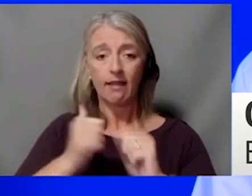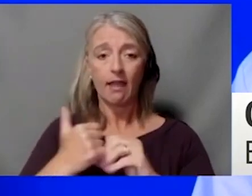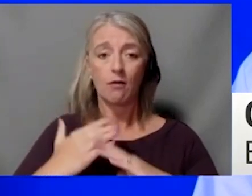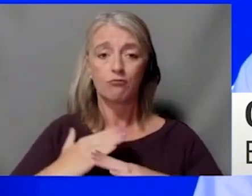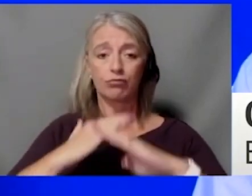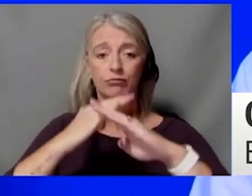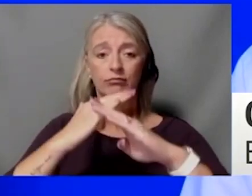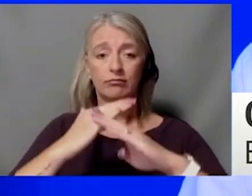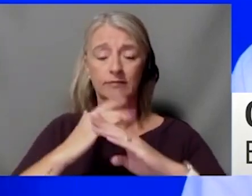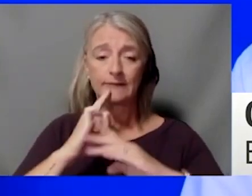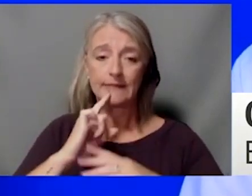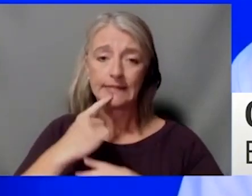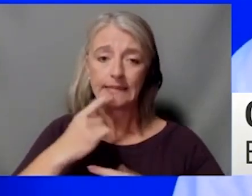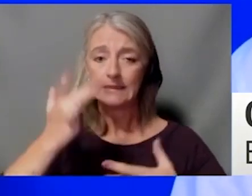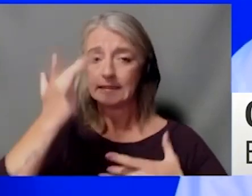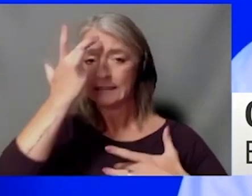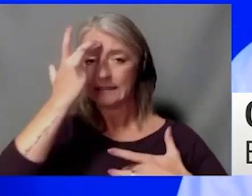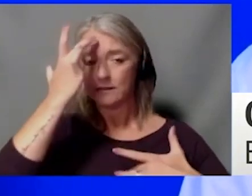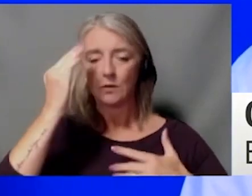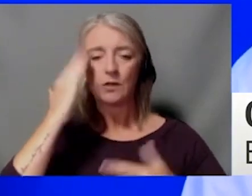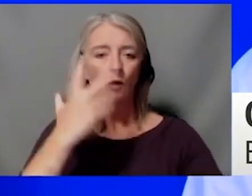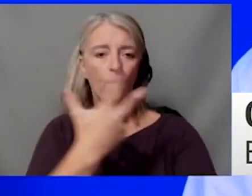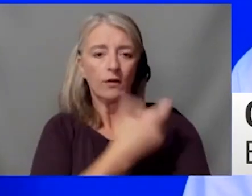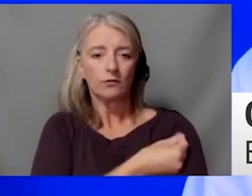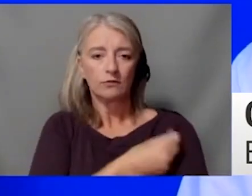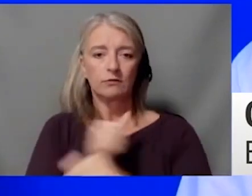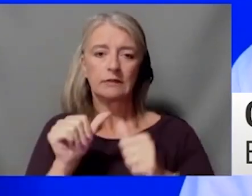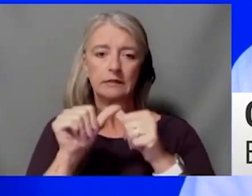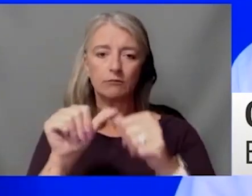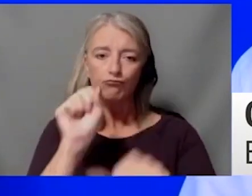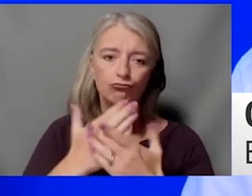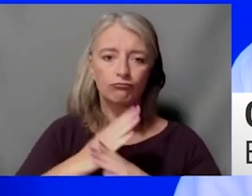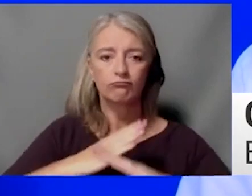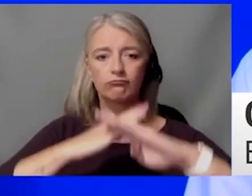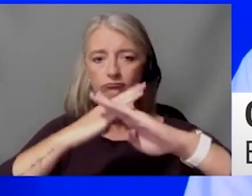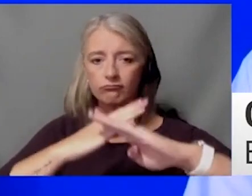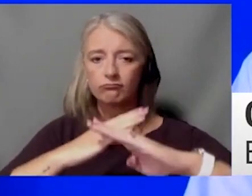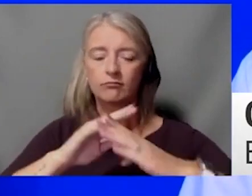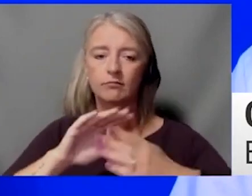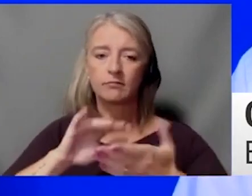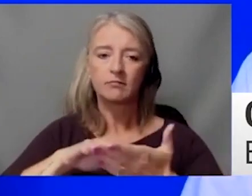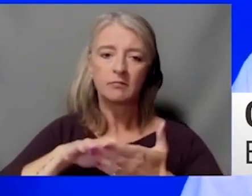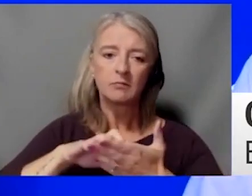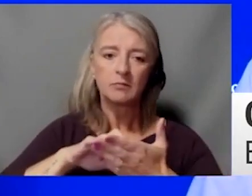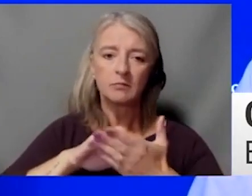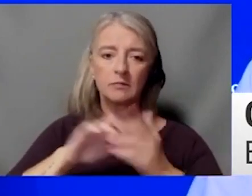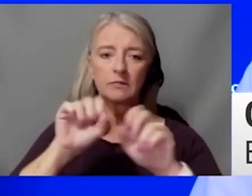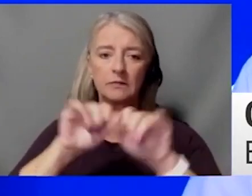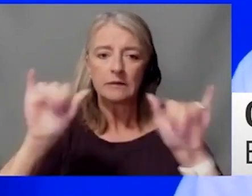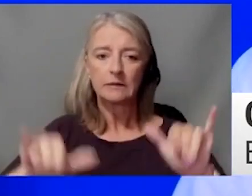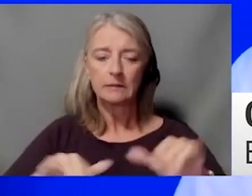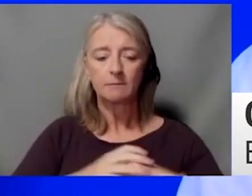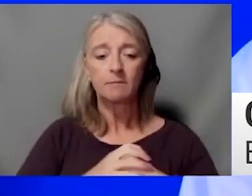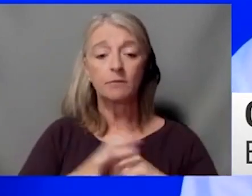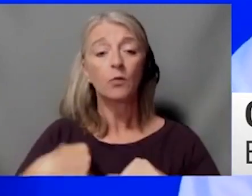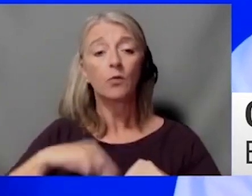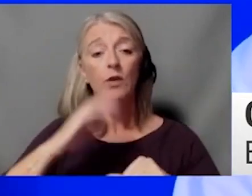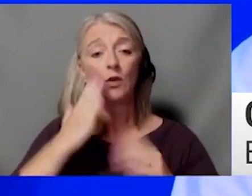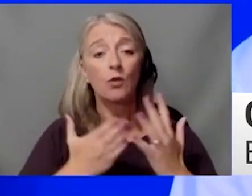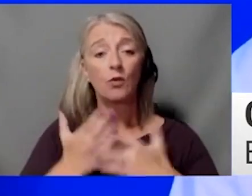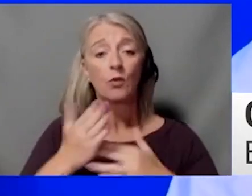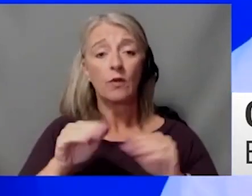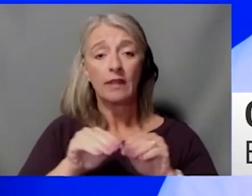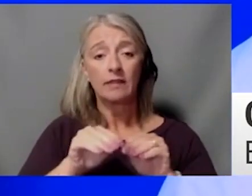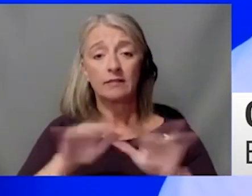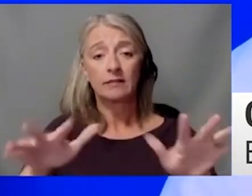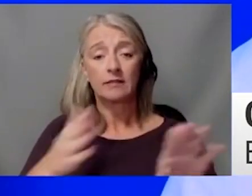continue to work and create a robust immune response through those T cells. Again, we know that through this wave compared to previous